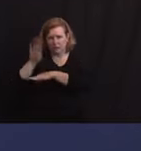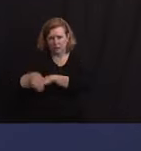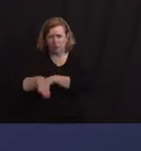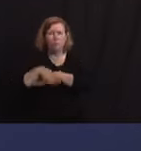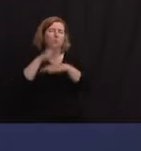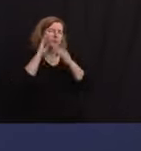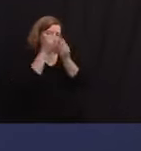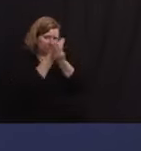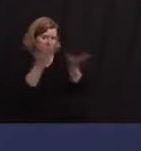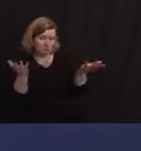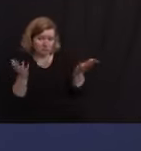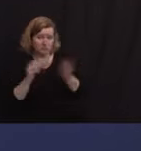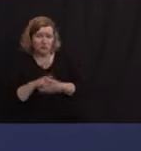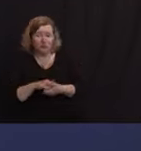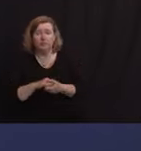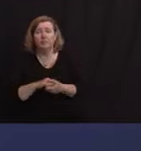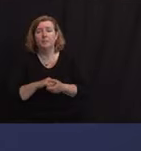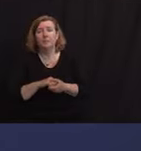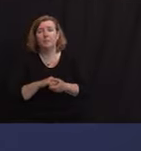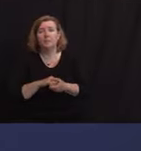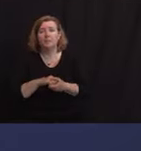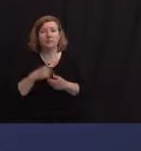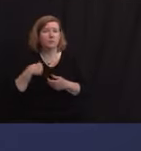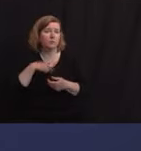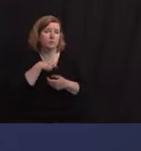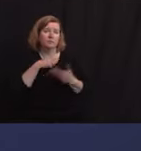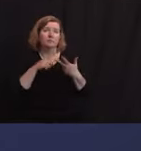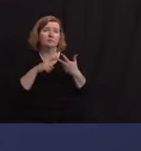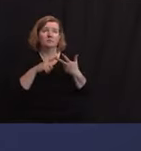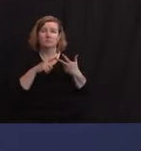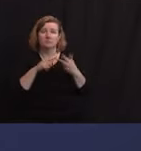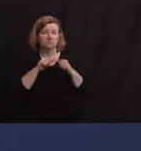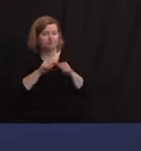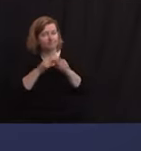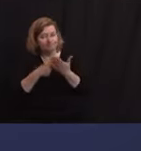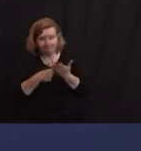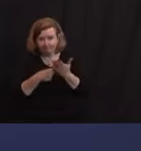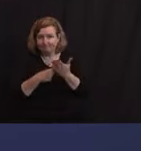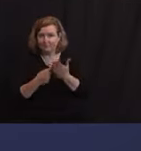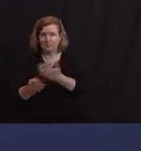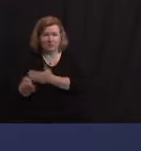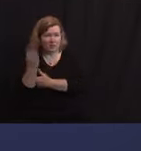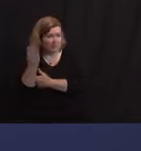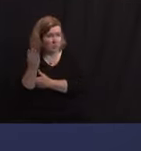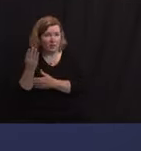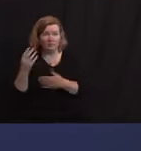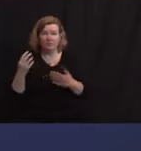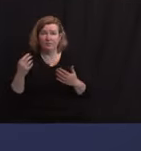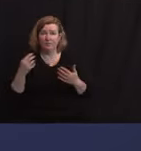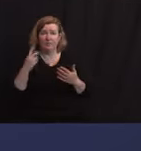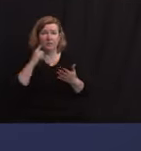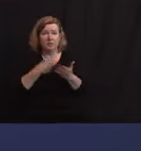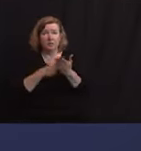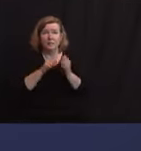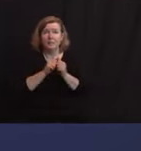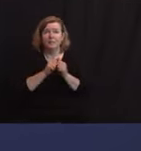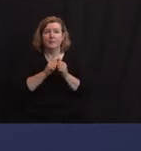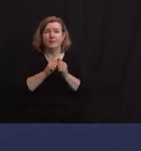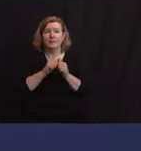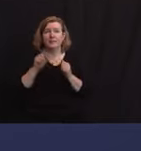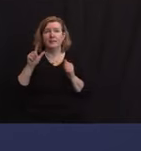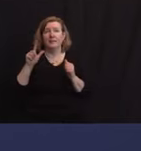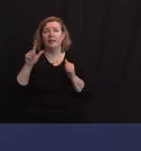conversations absolutely continue. I was on this morning with a labor leader whose